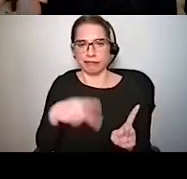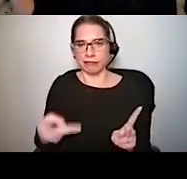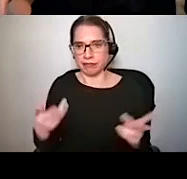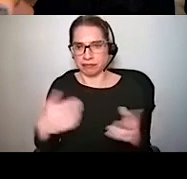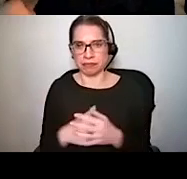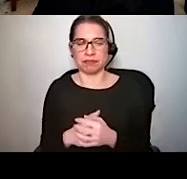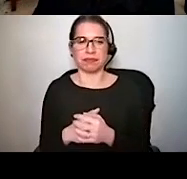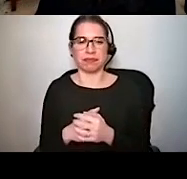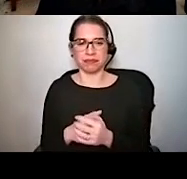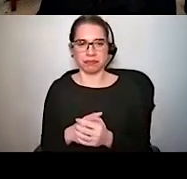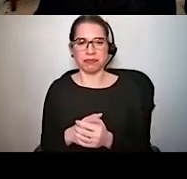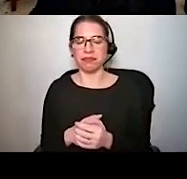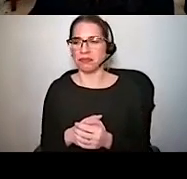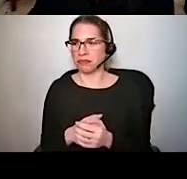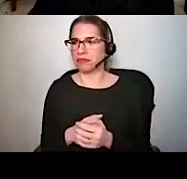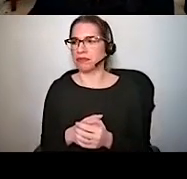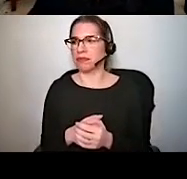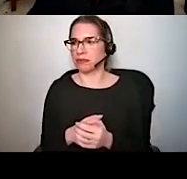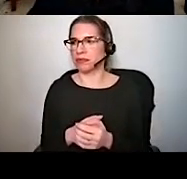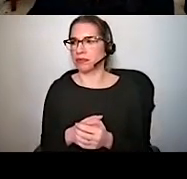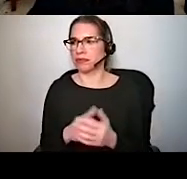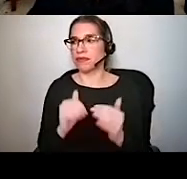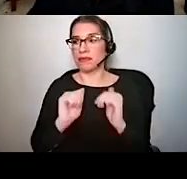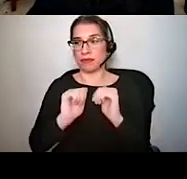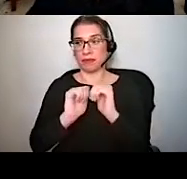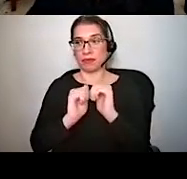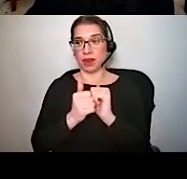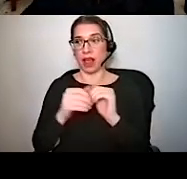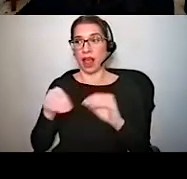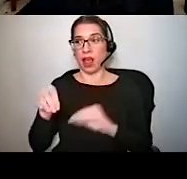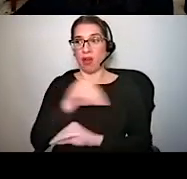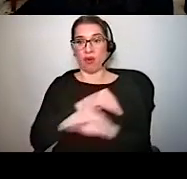spatial arrangement of frequency is known as turnotopy.